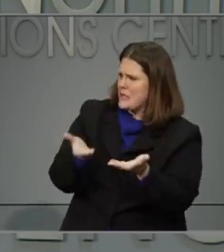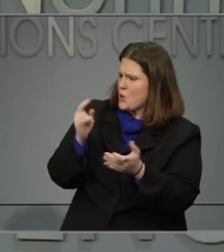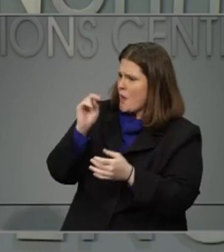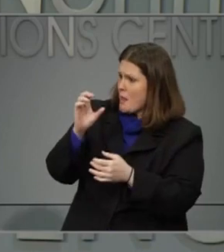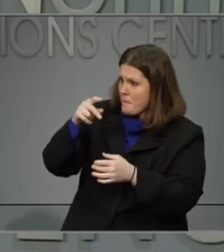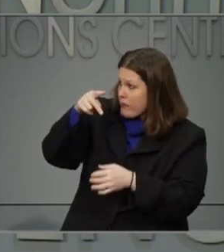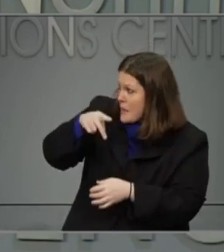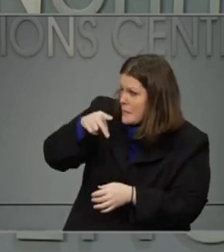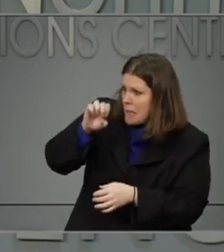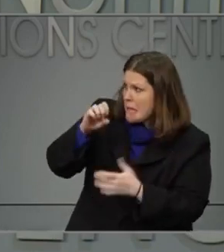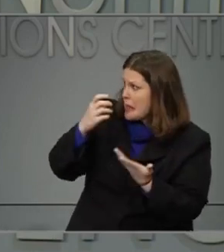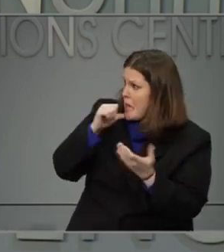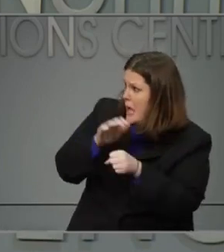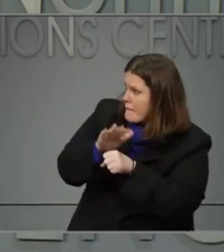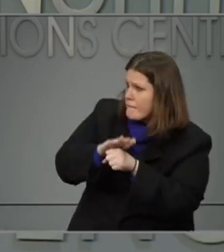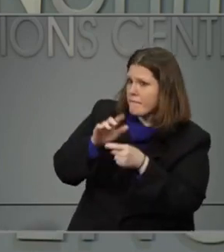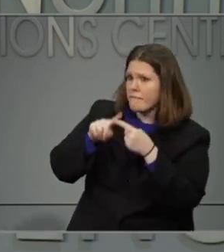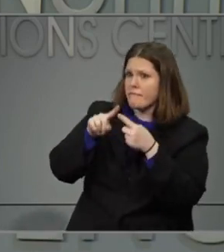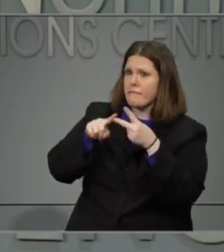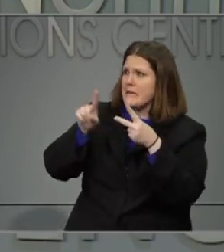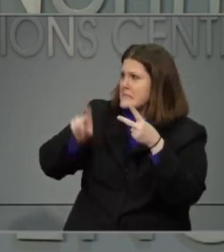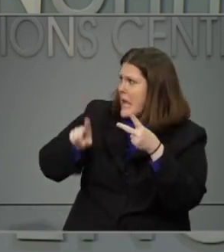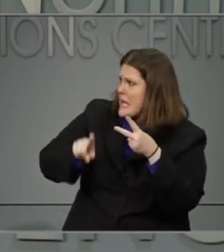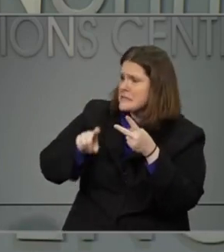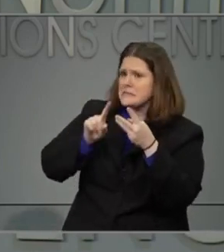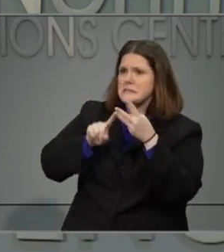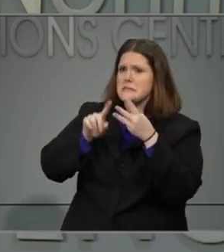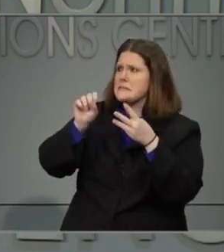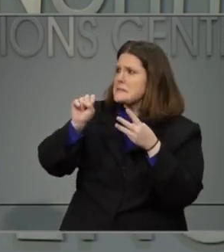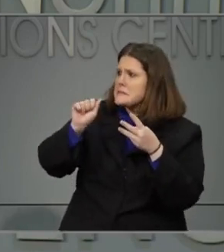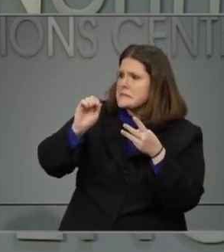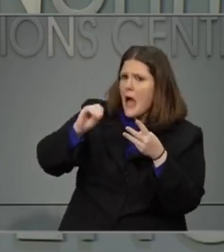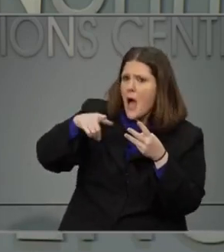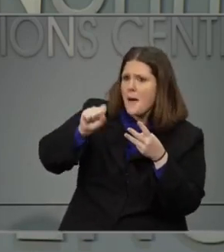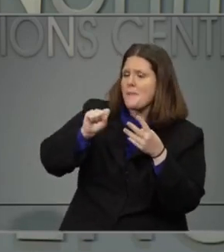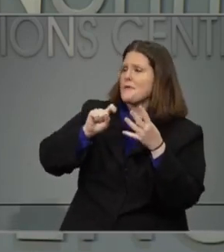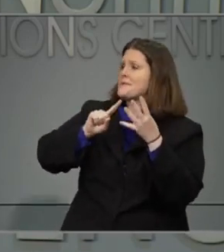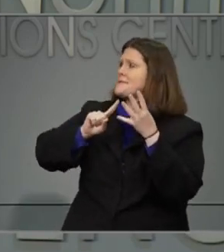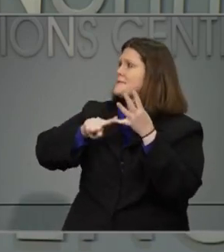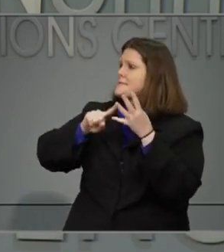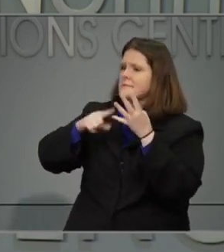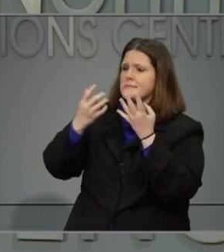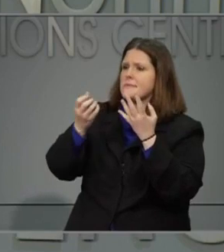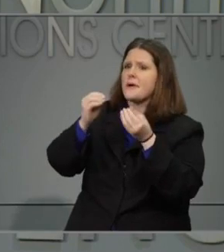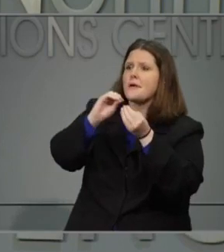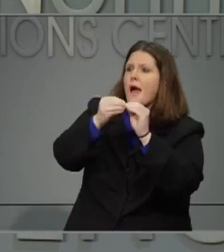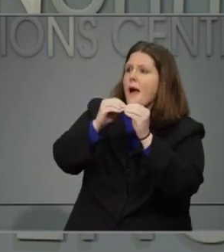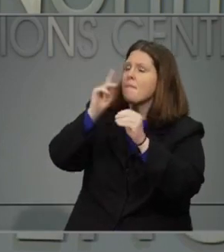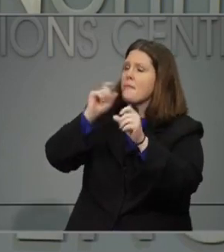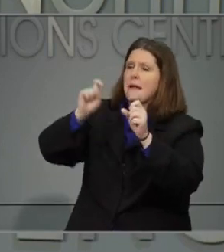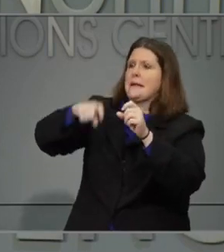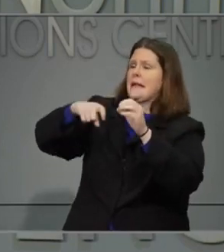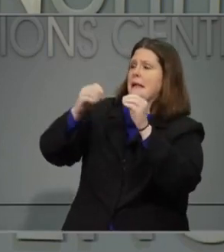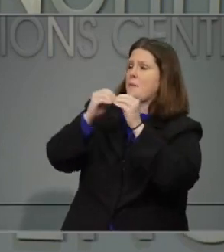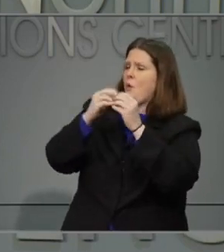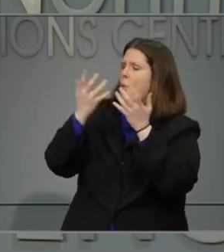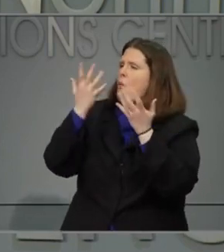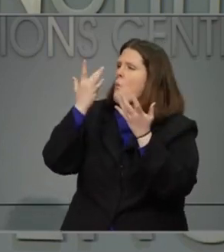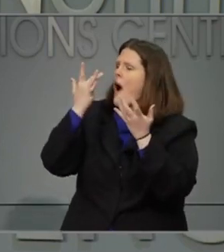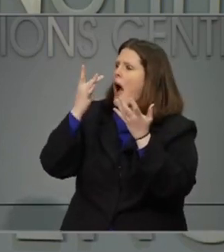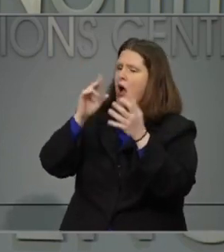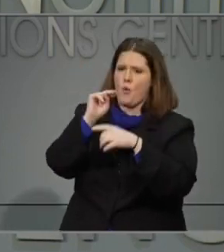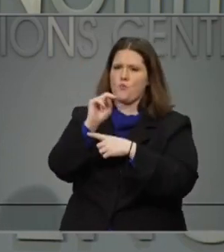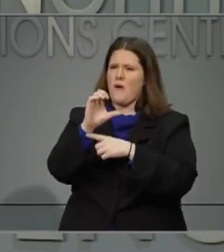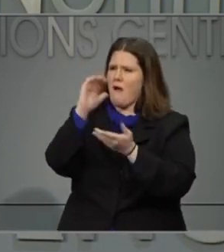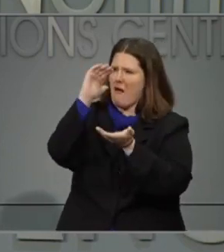it PPE or sample collection, test kits, reagents, the number of people requesting the test? What is stopping us from